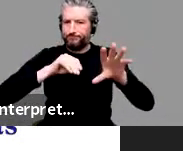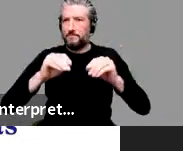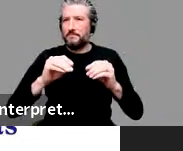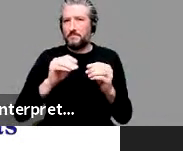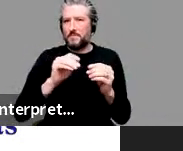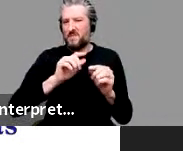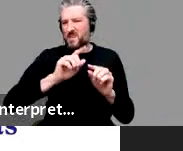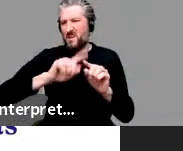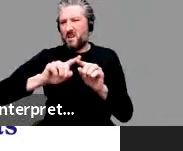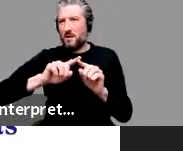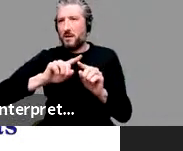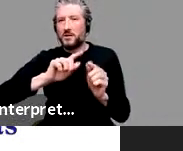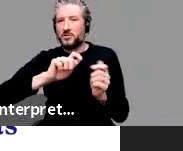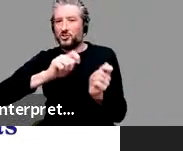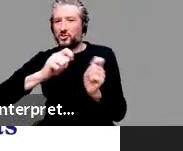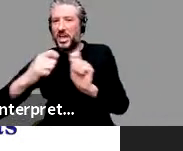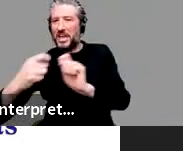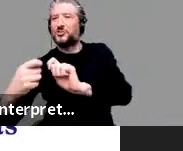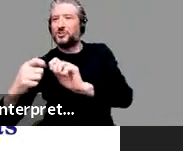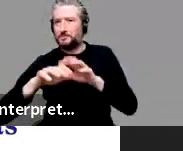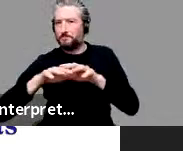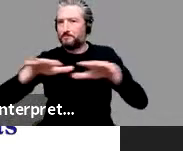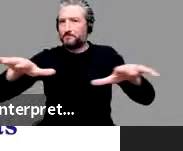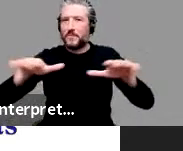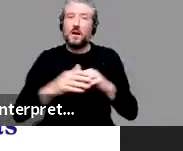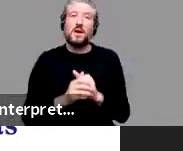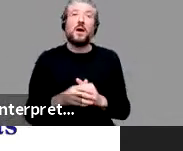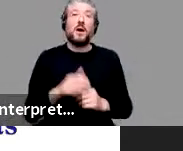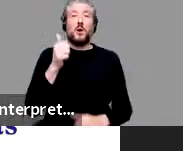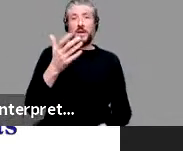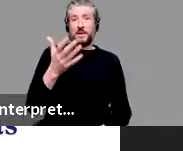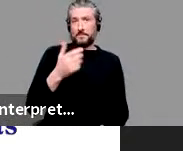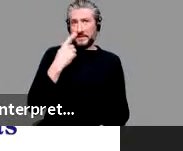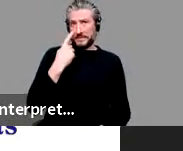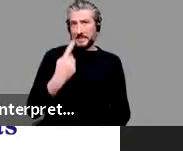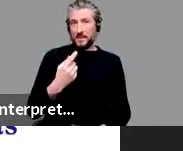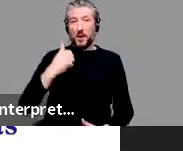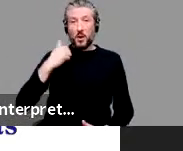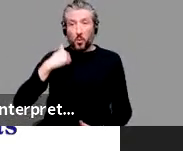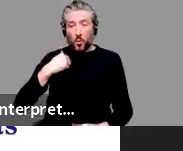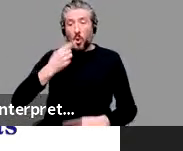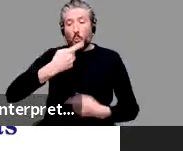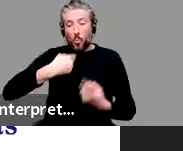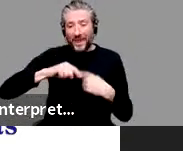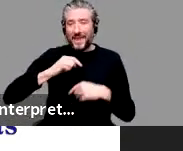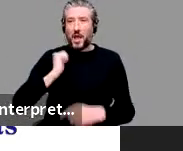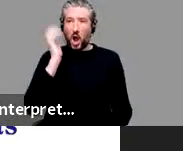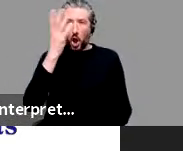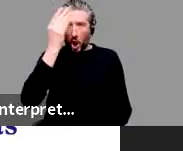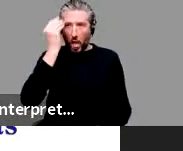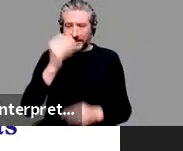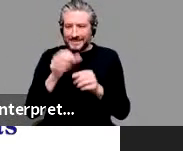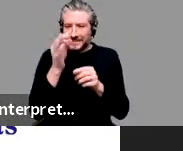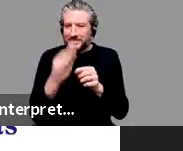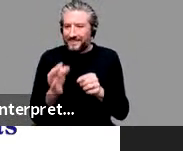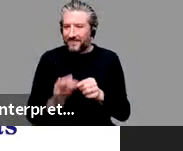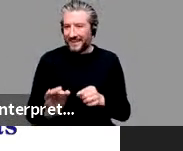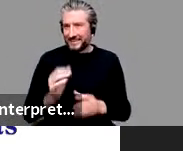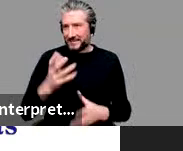So now we can say a little bit more about what we mean by we learn specifics and use the best option. Because